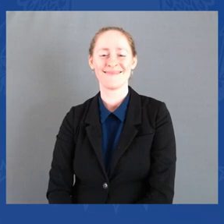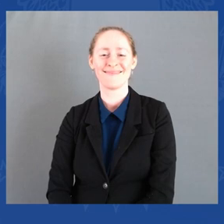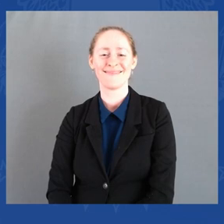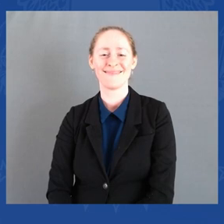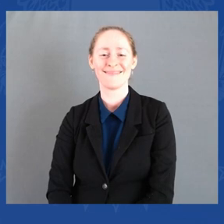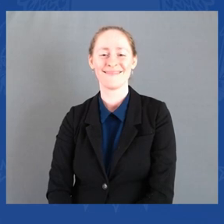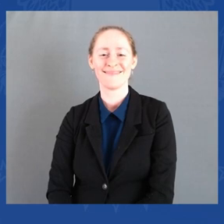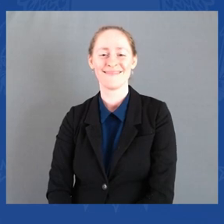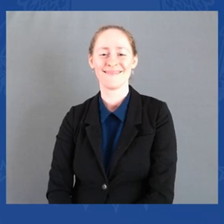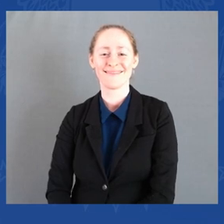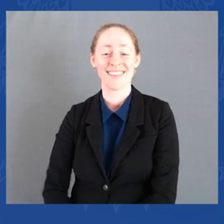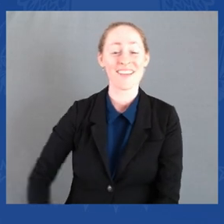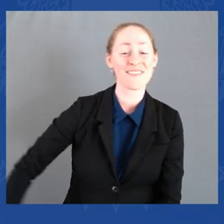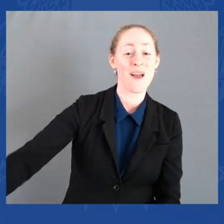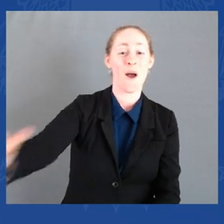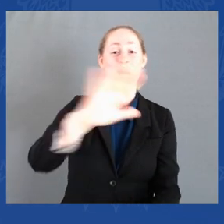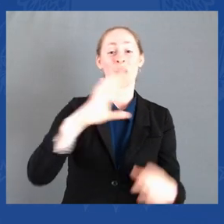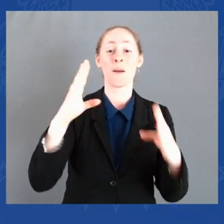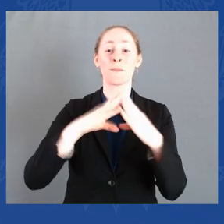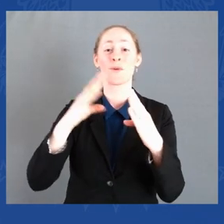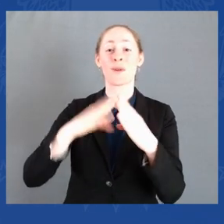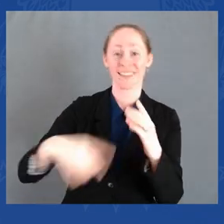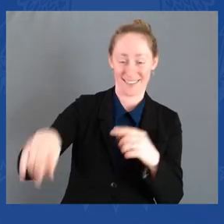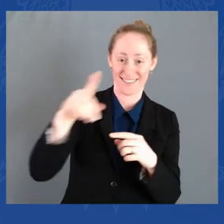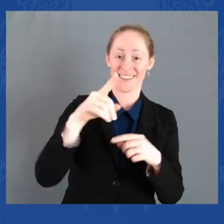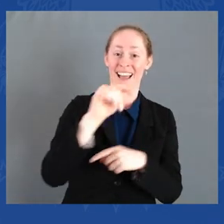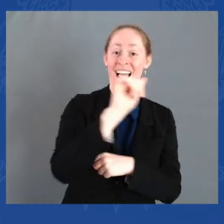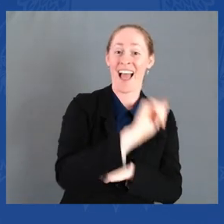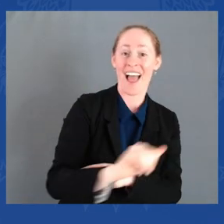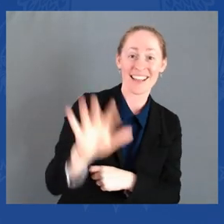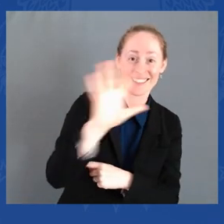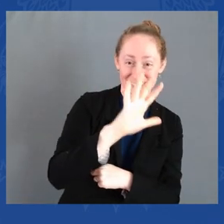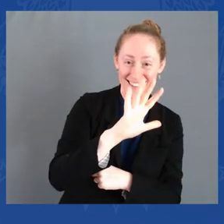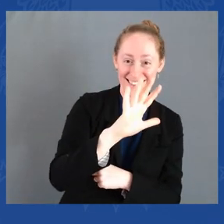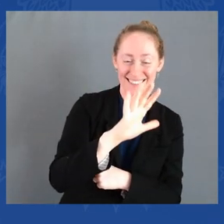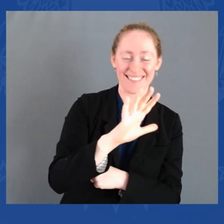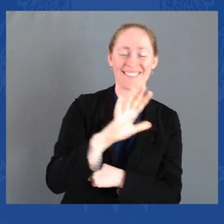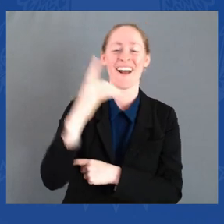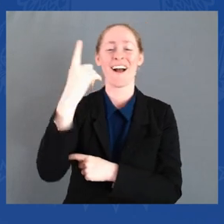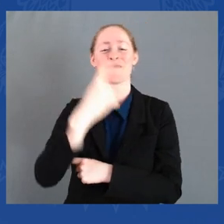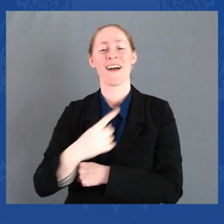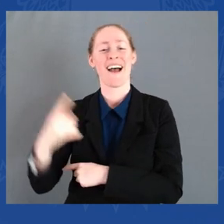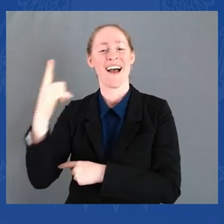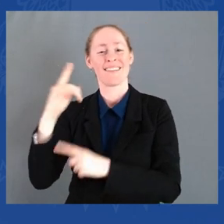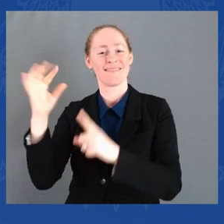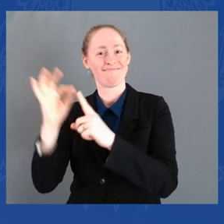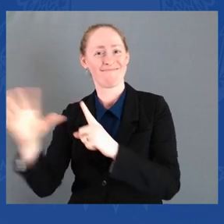The community here in the United States, as they say in Clay Mandela, are all you guys.